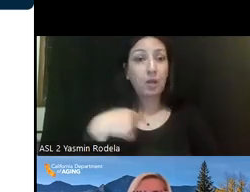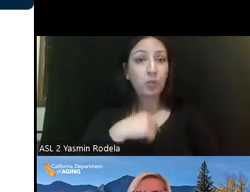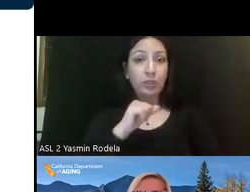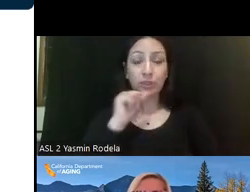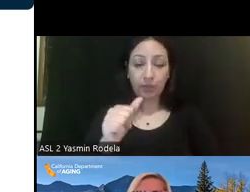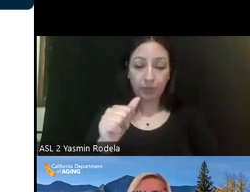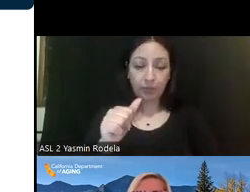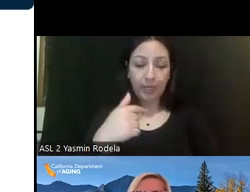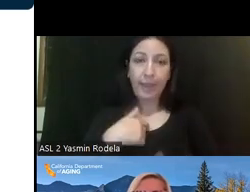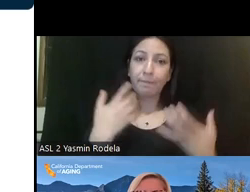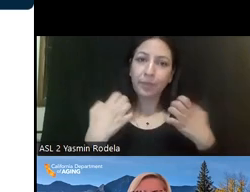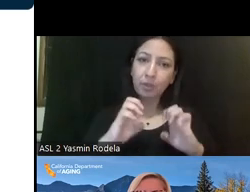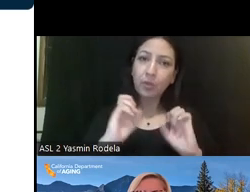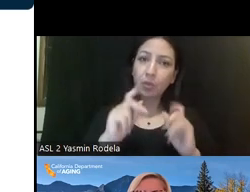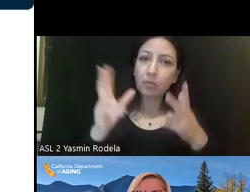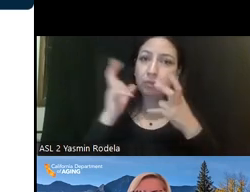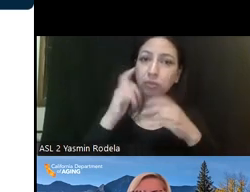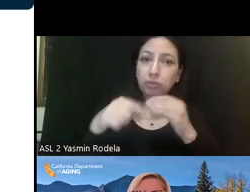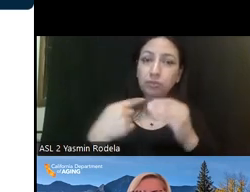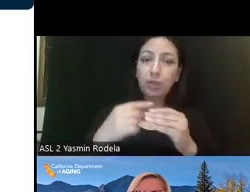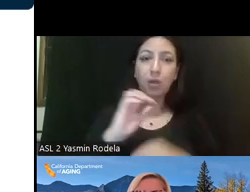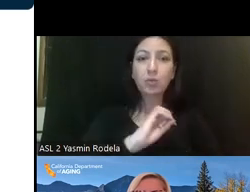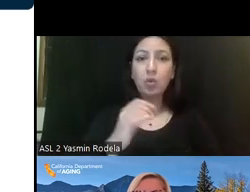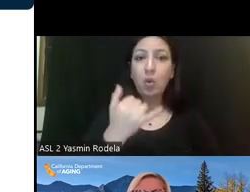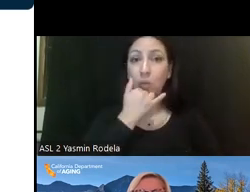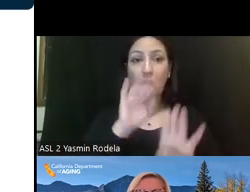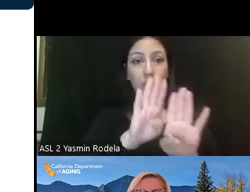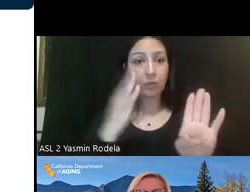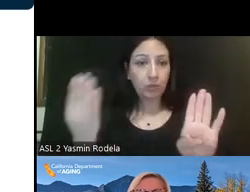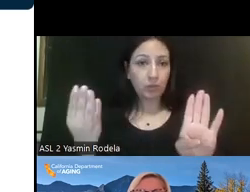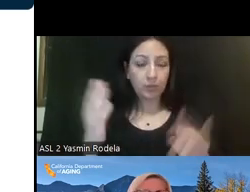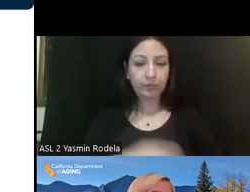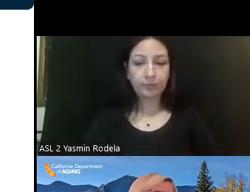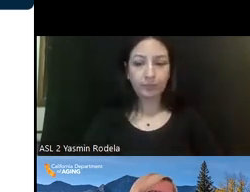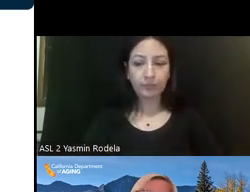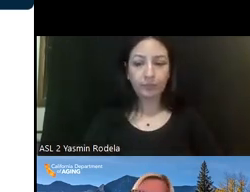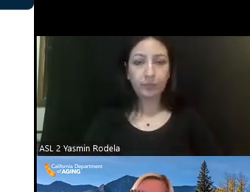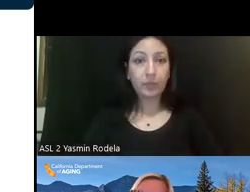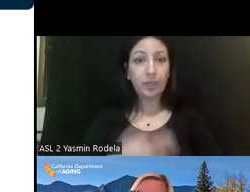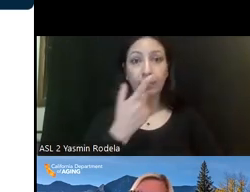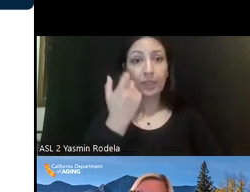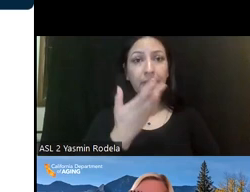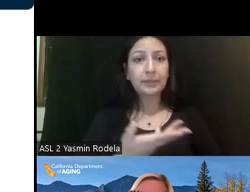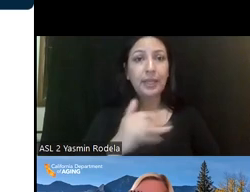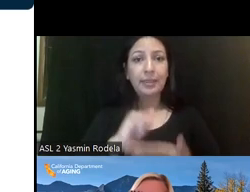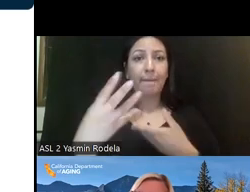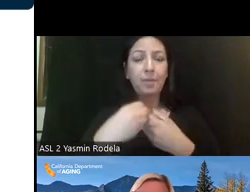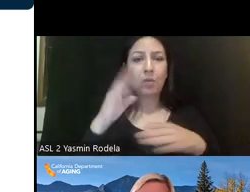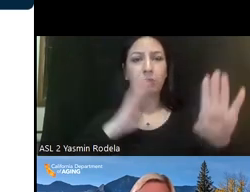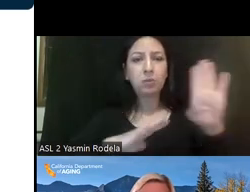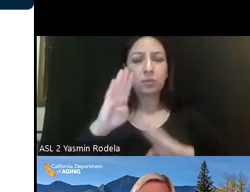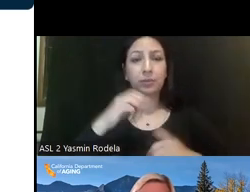I'm encouraged what I hear about the no wrong door. Um, because this is part of the frustration.